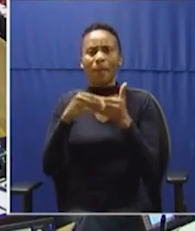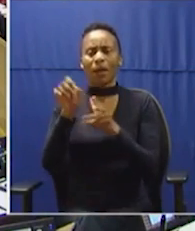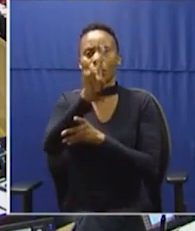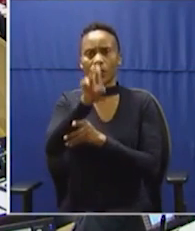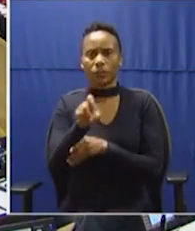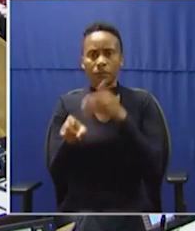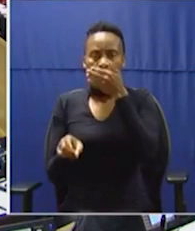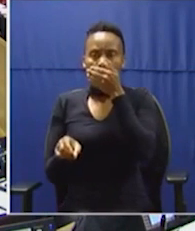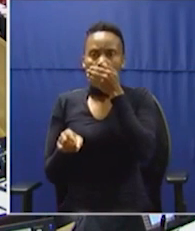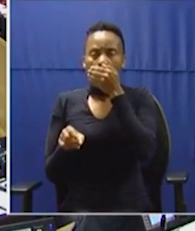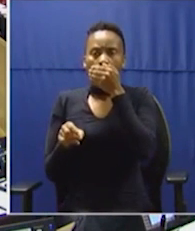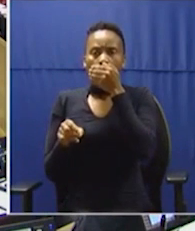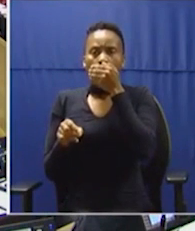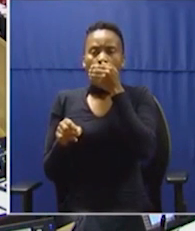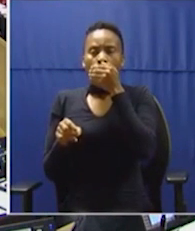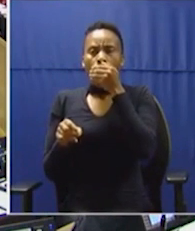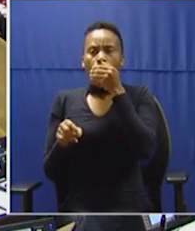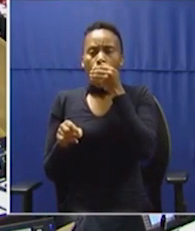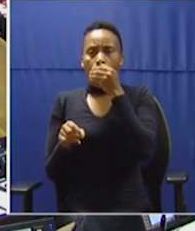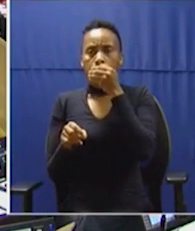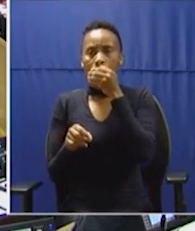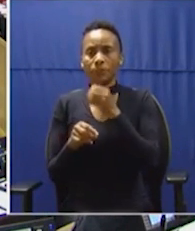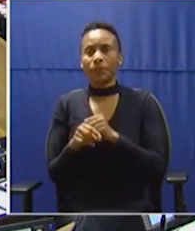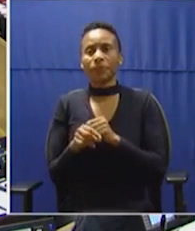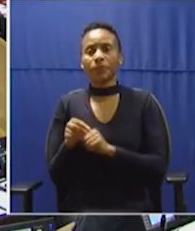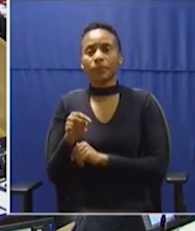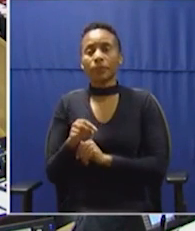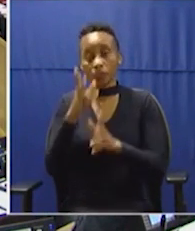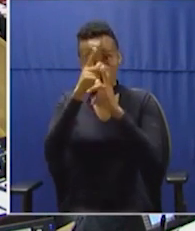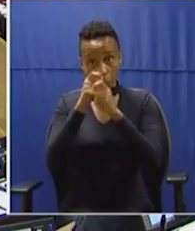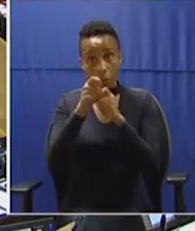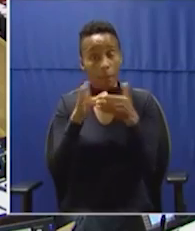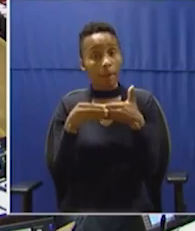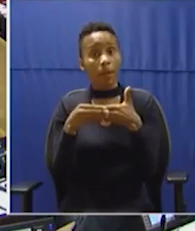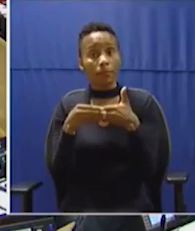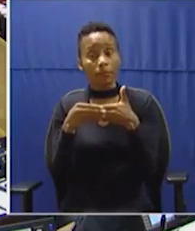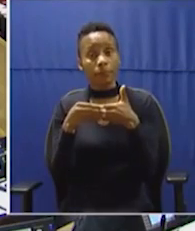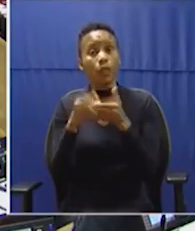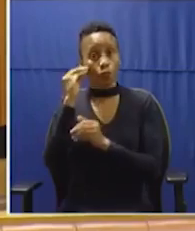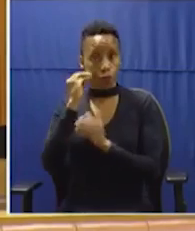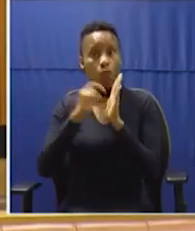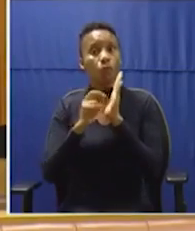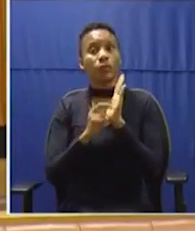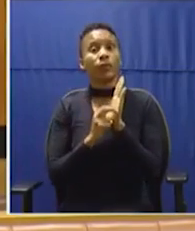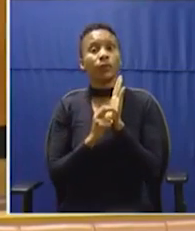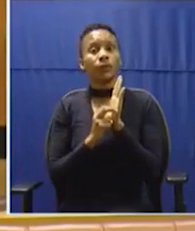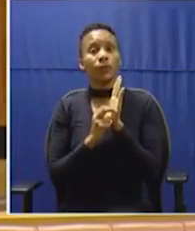His leader said... Honorable member... His leader said that they couldn't... Honorable member, you know the rules.